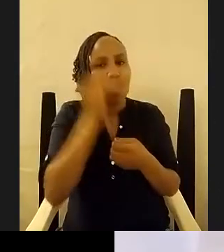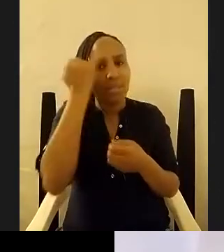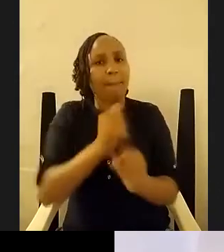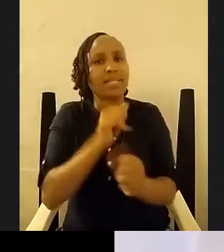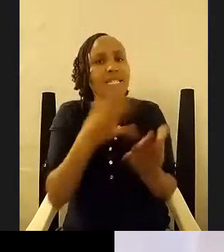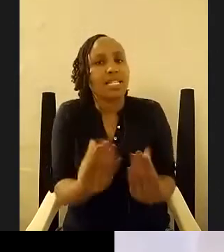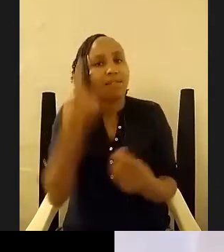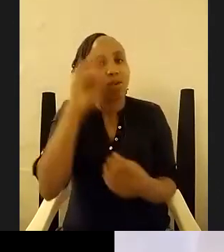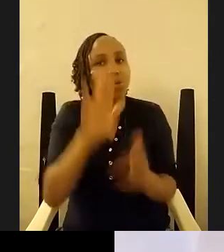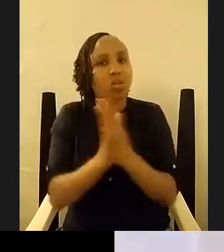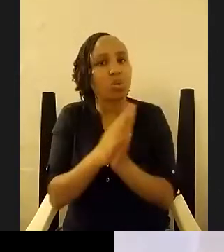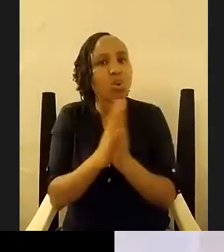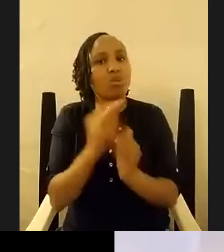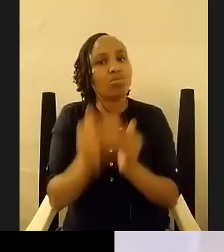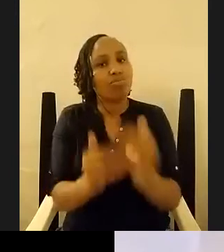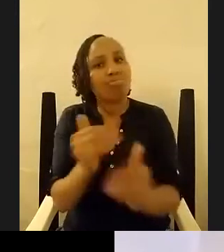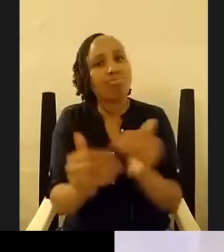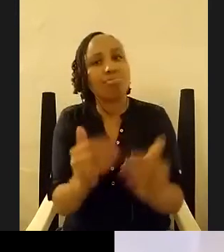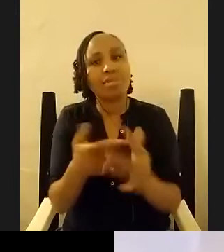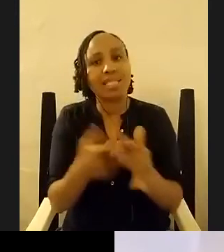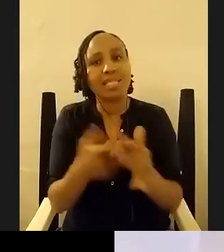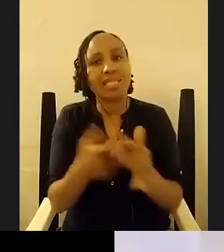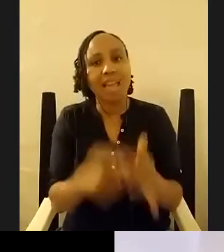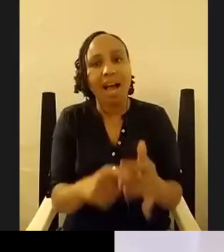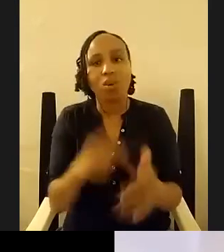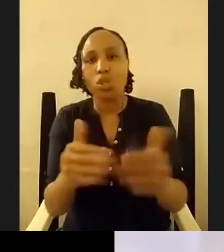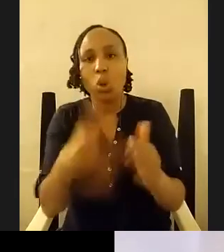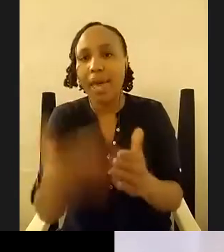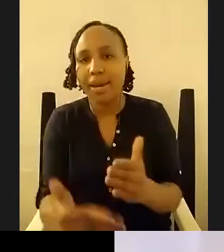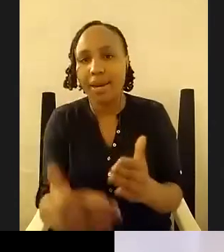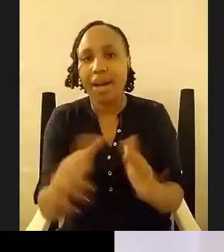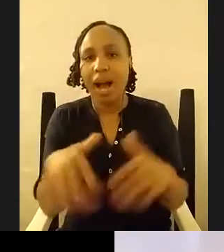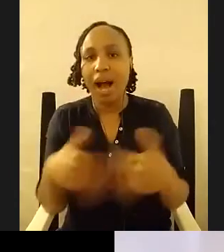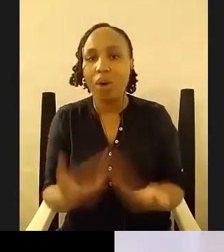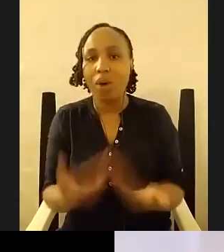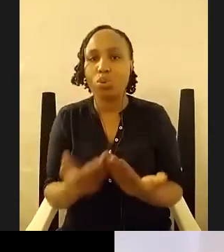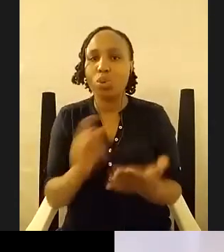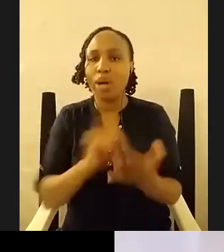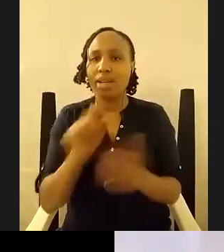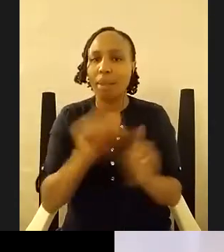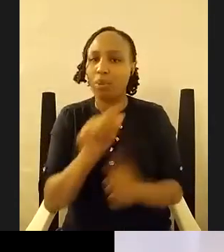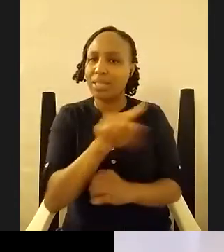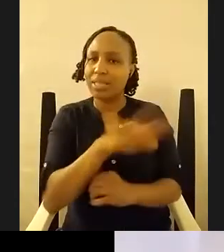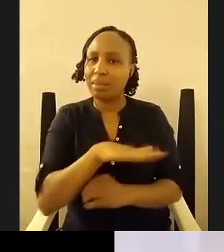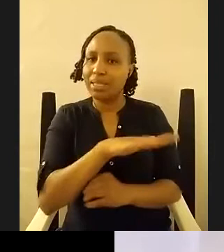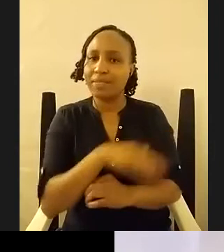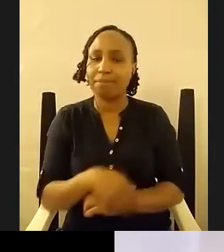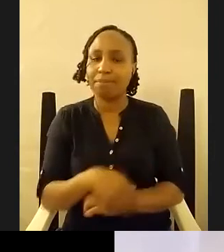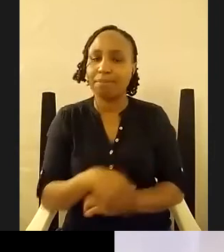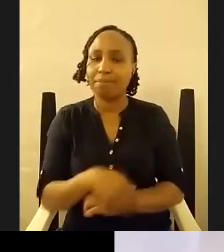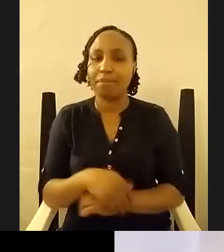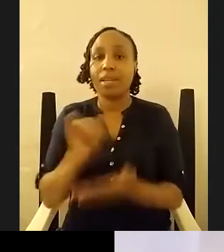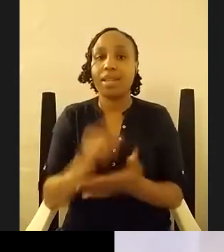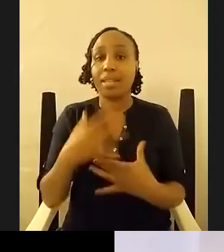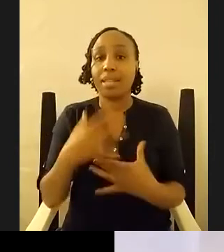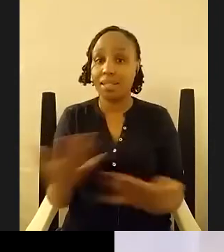or end there like how you go about writing this place i mean that's an interesting thing because you know for me what